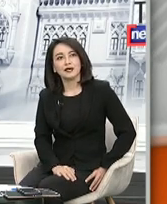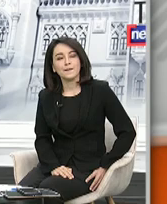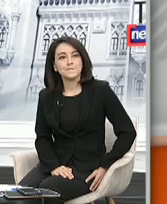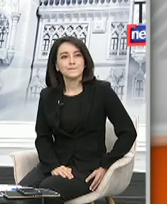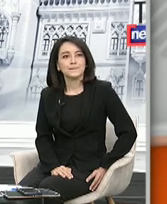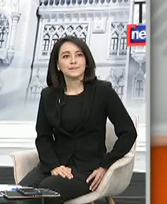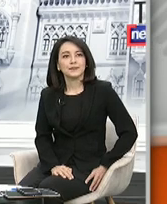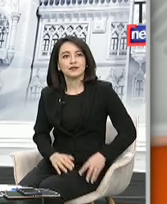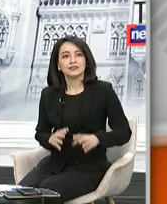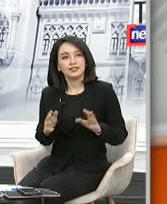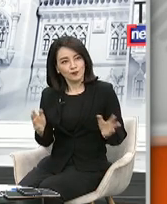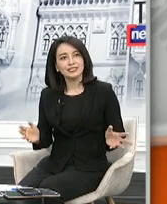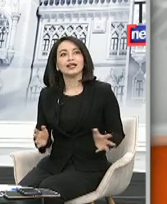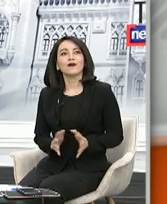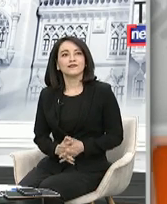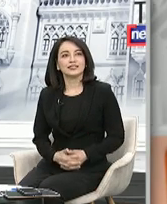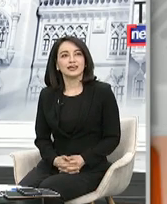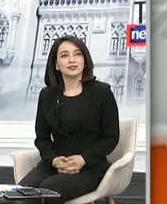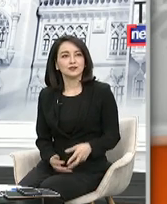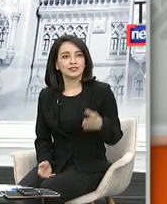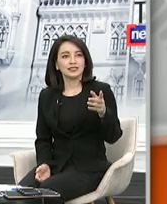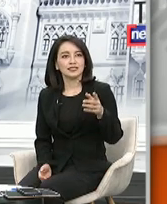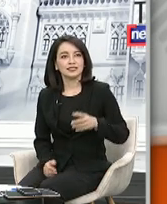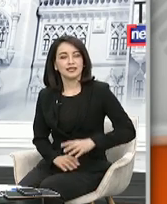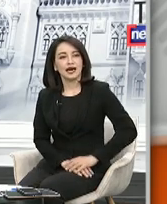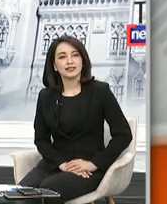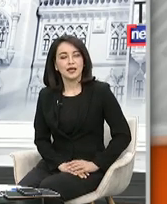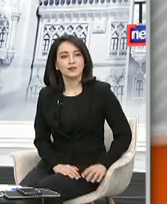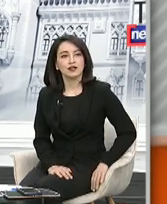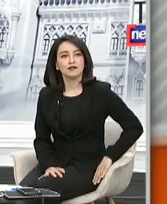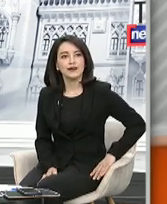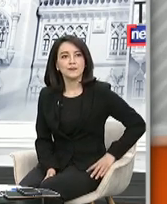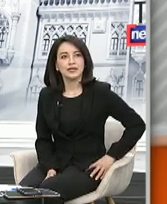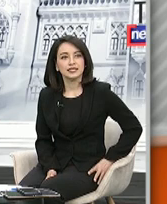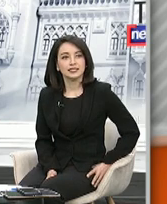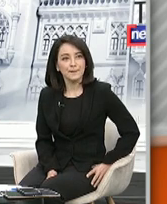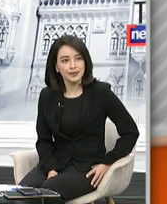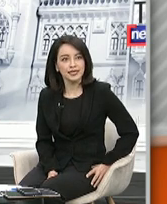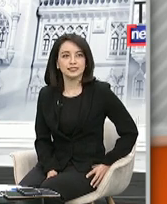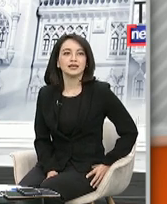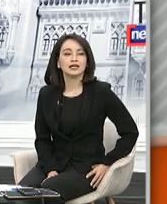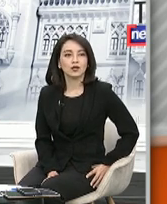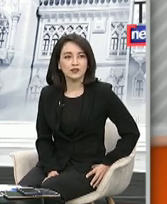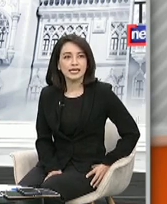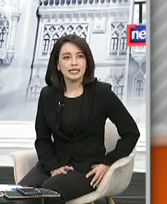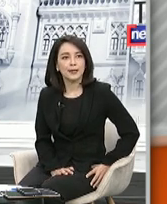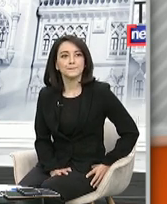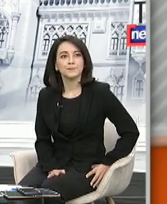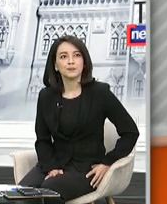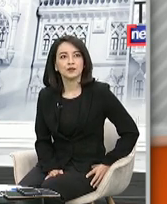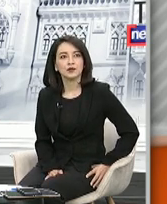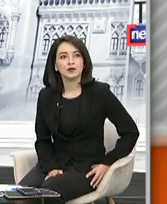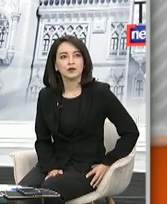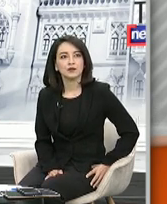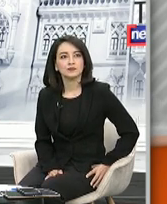of the TOT office and you could see these are the number of MPs looking at